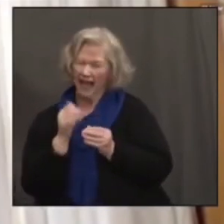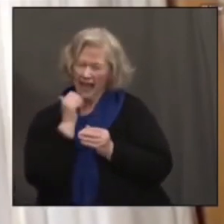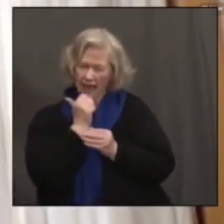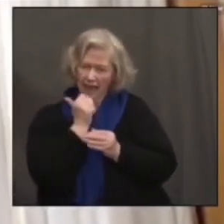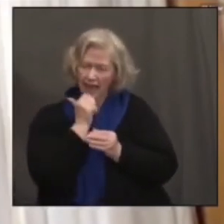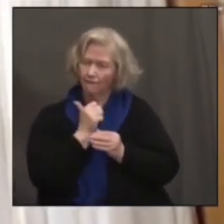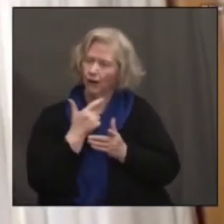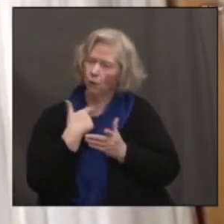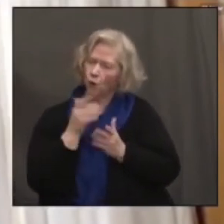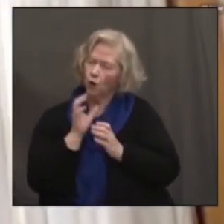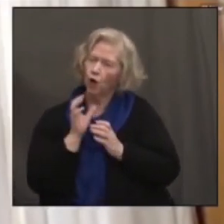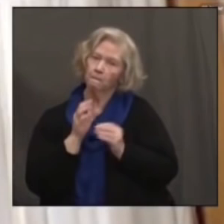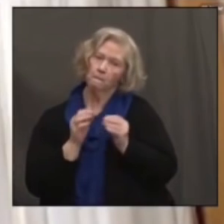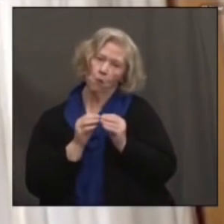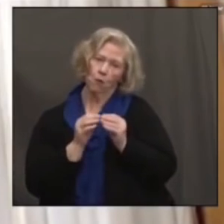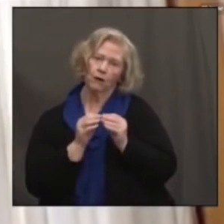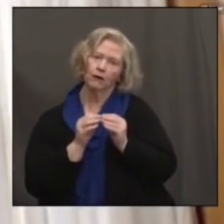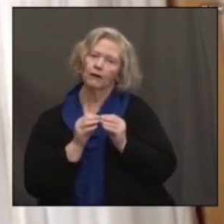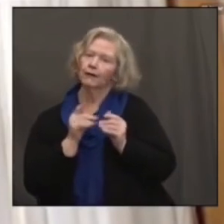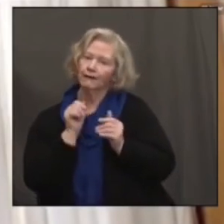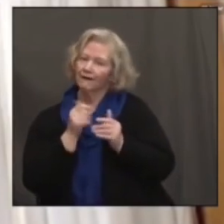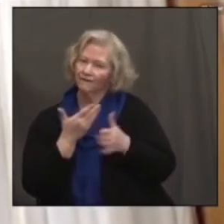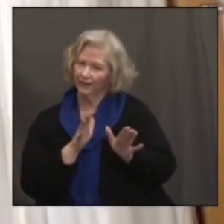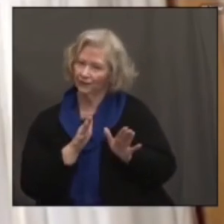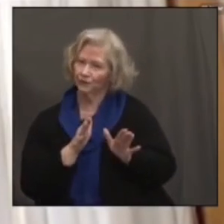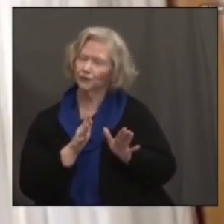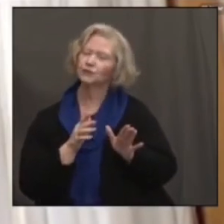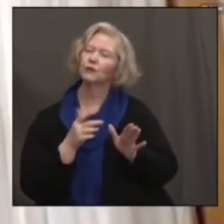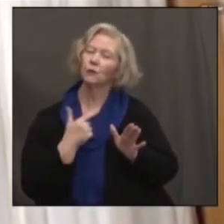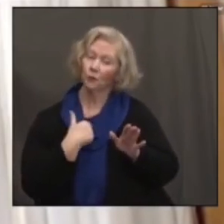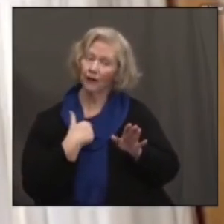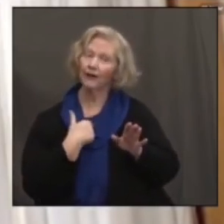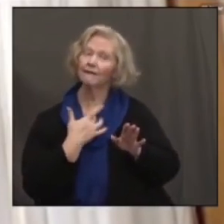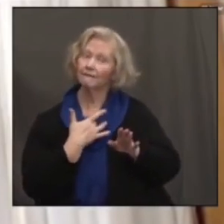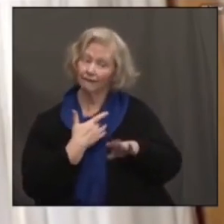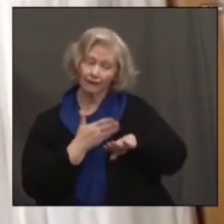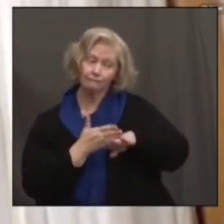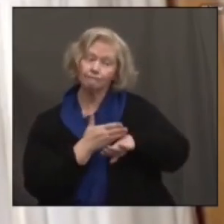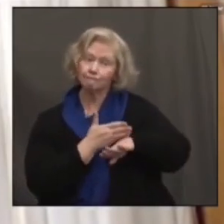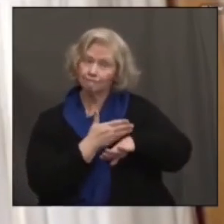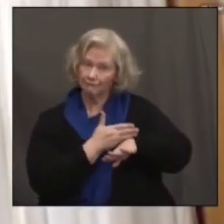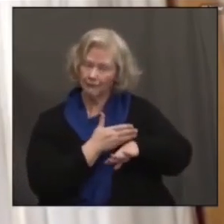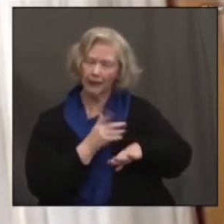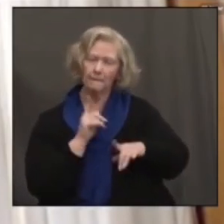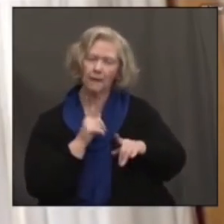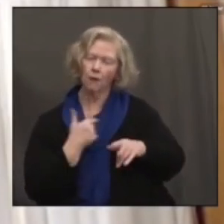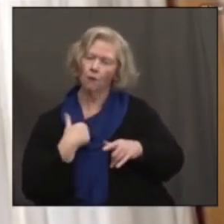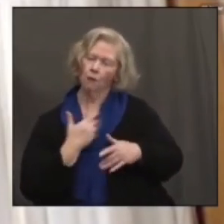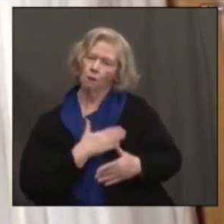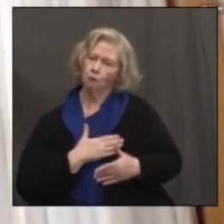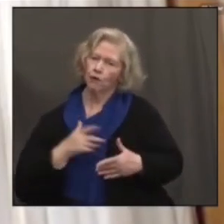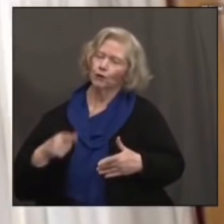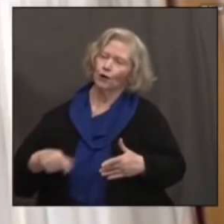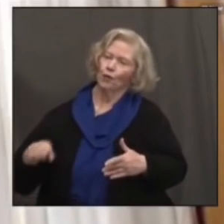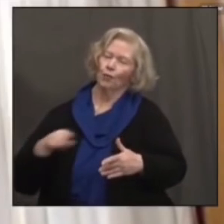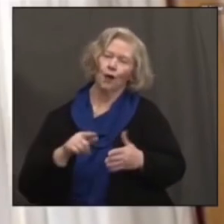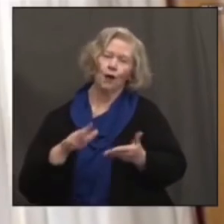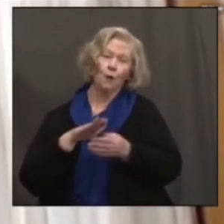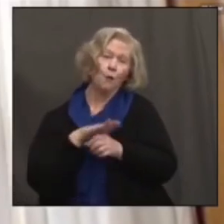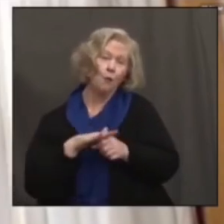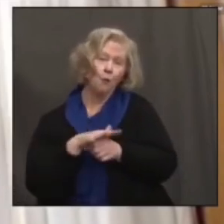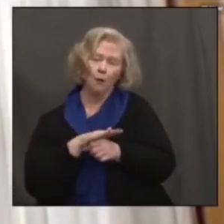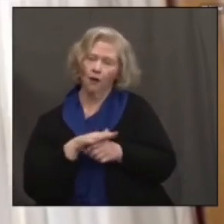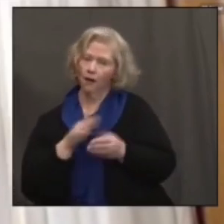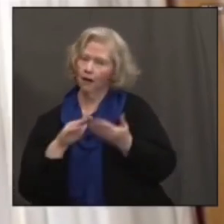So there's more work to be done. We have been making progress. And we appreciate all of the local partnerships. These have to be community-led from the